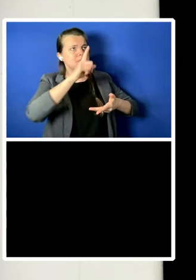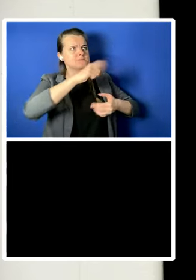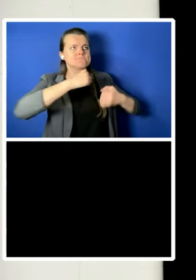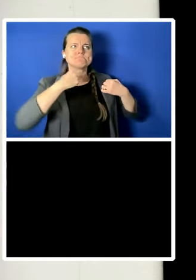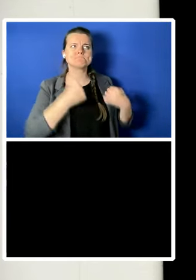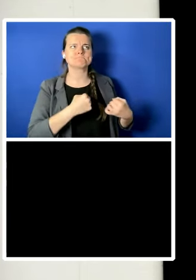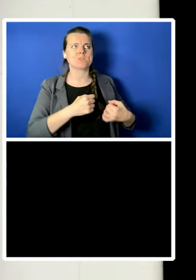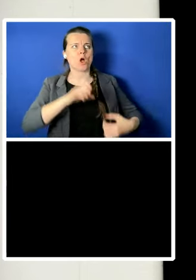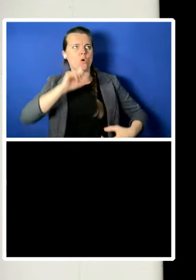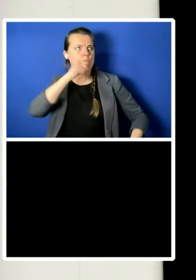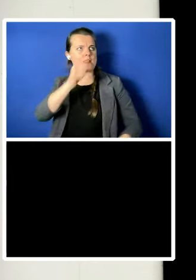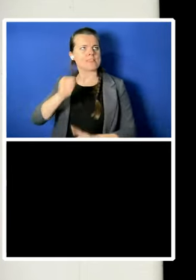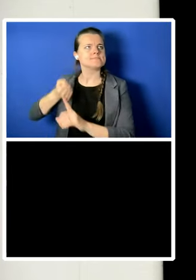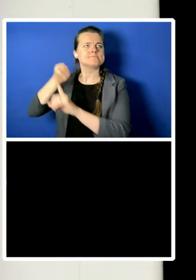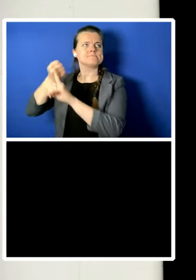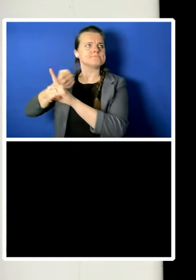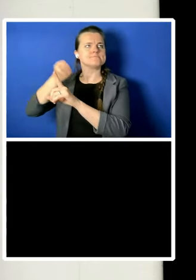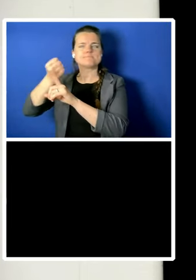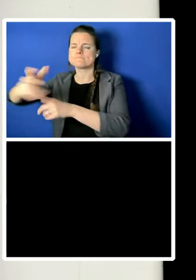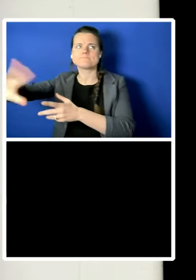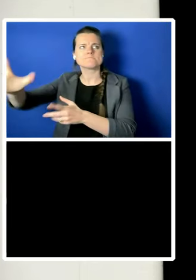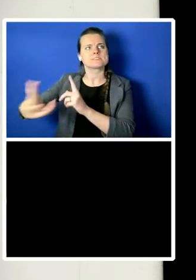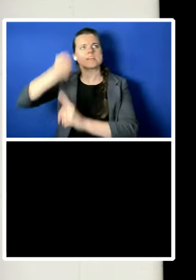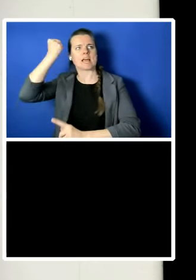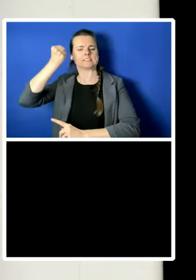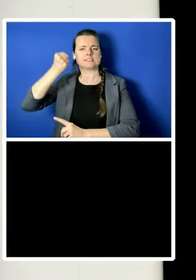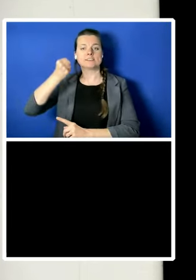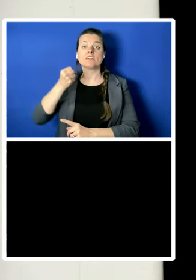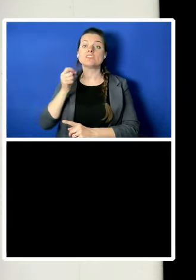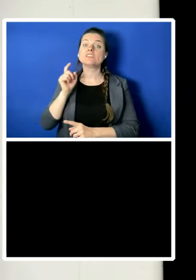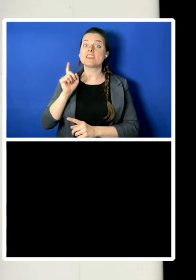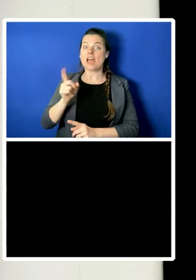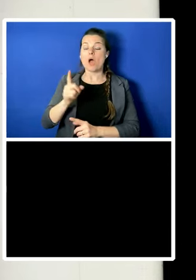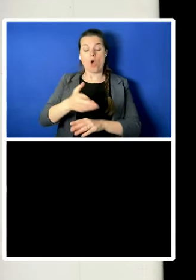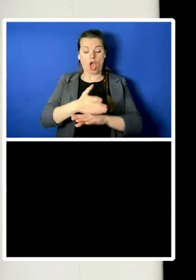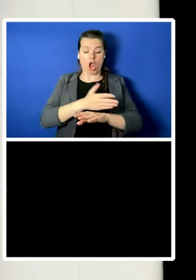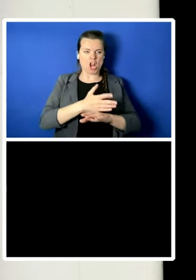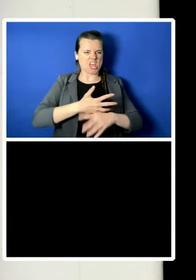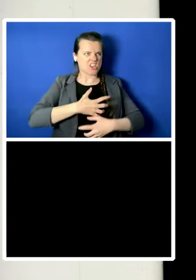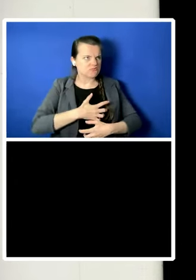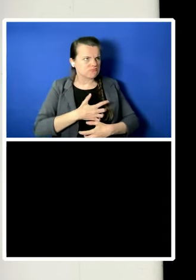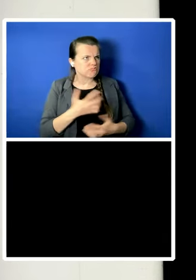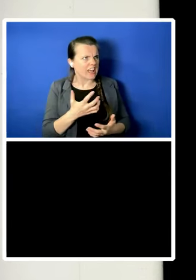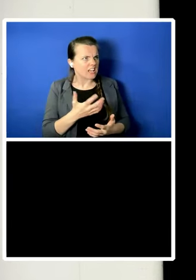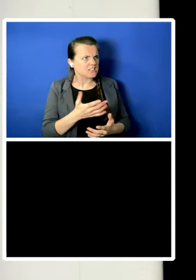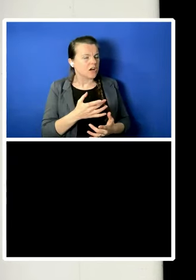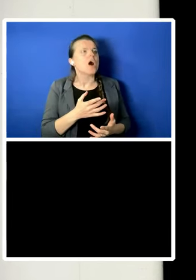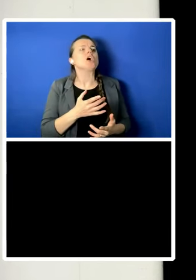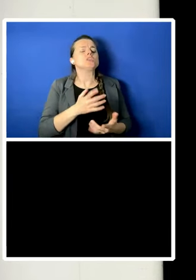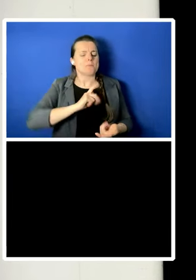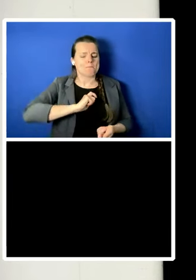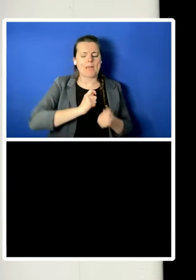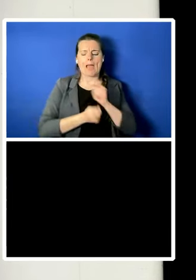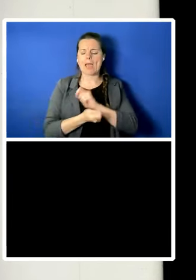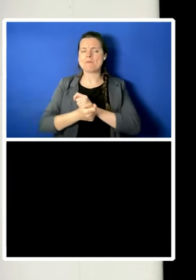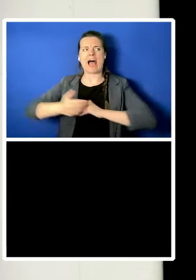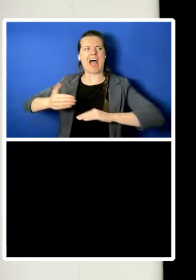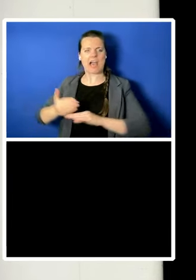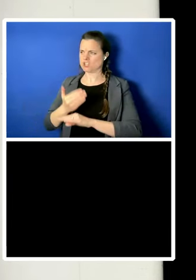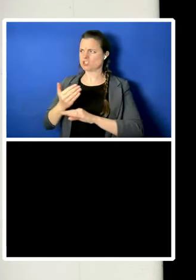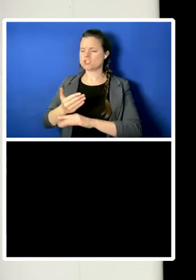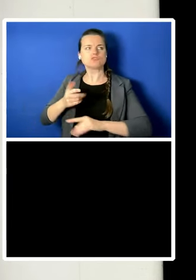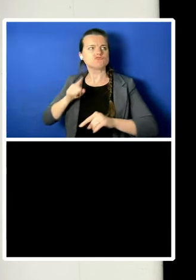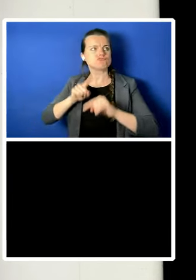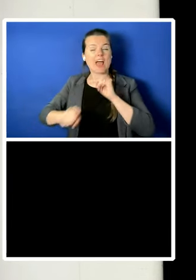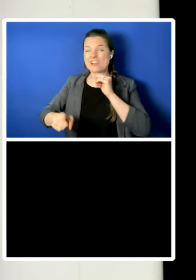Wollstonecraft channeled her early rage into action, alongside desperately trying to acquire an education by